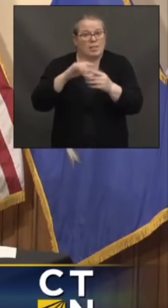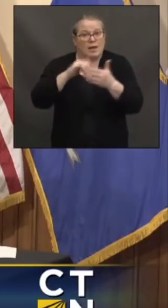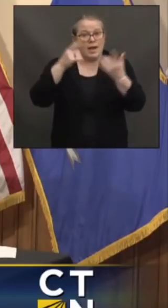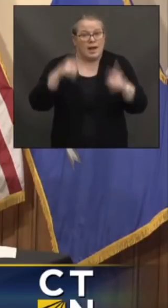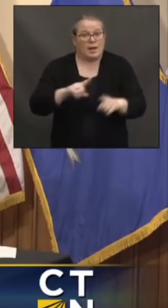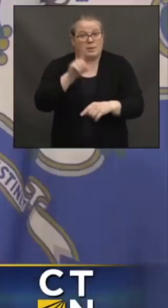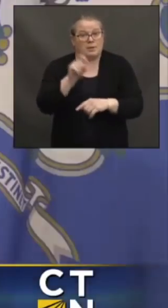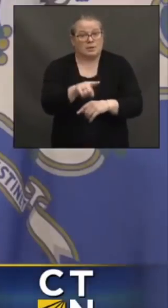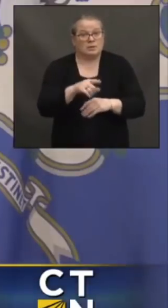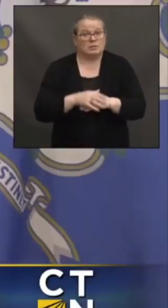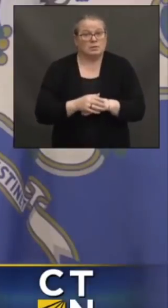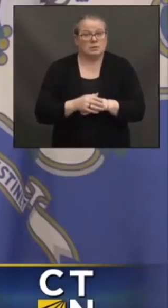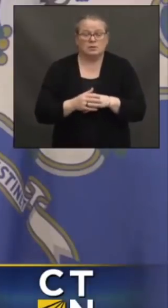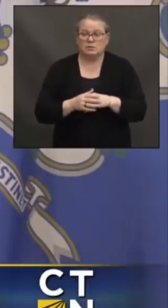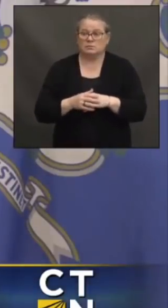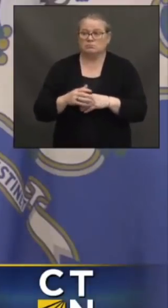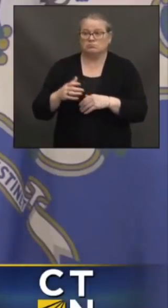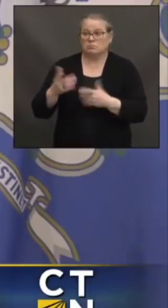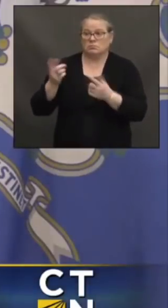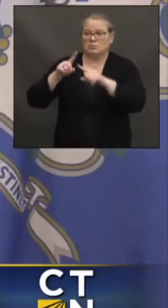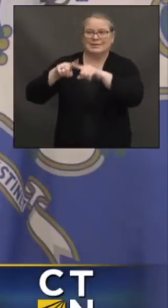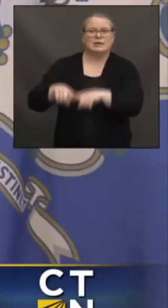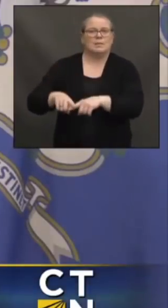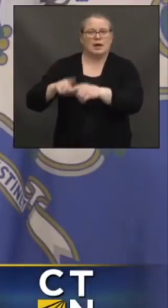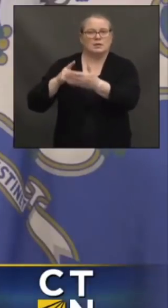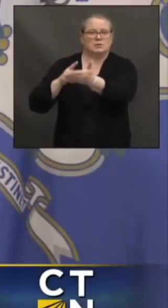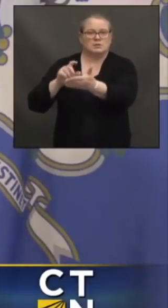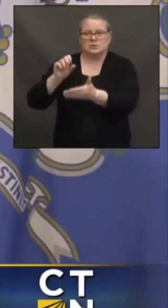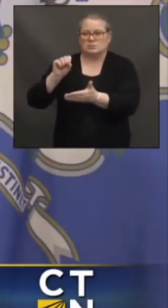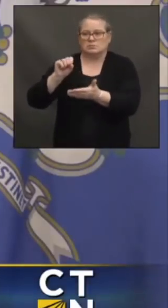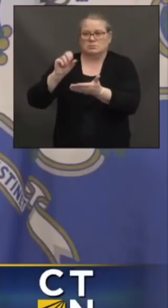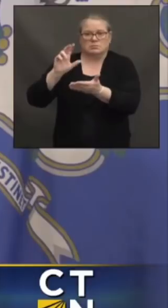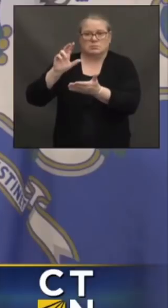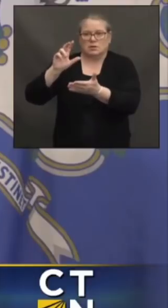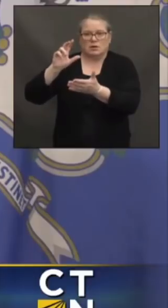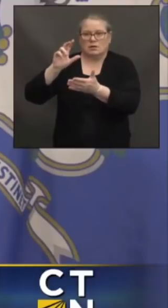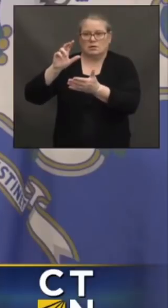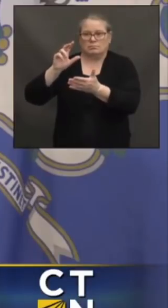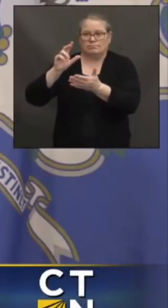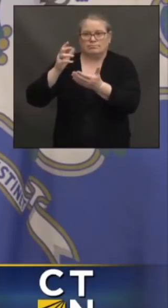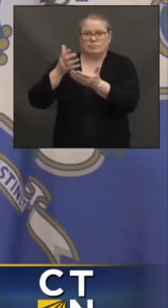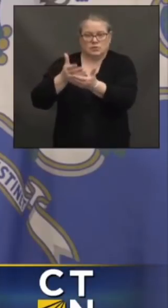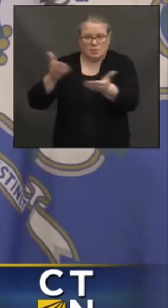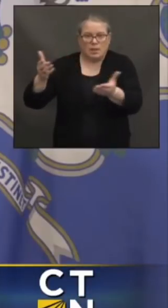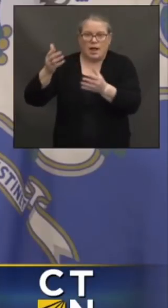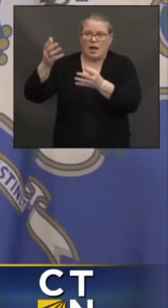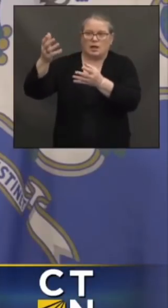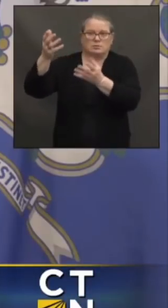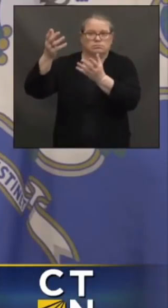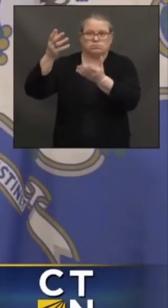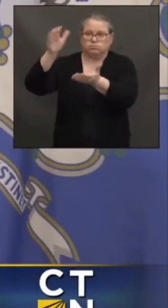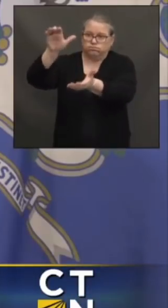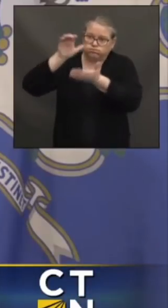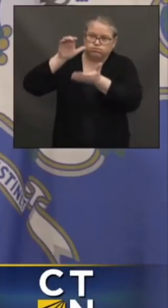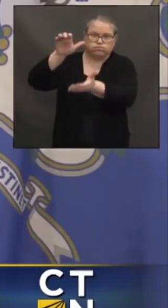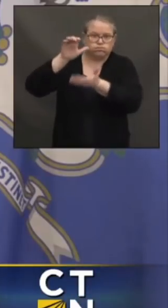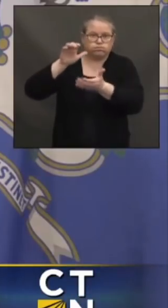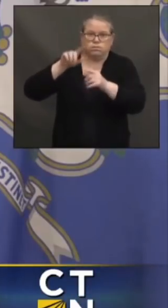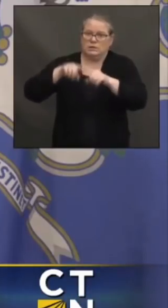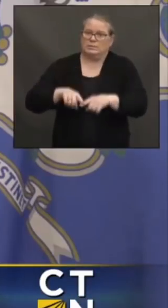I'm as confident as the supply chain is with regular contact with the White House and the COVID task force.